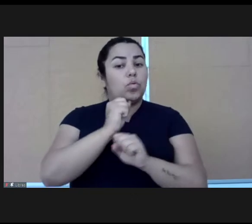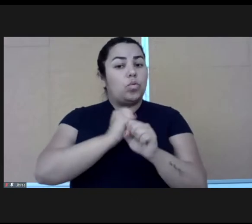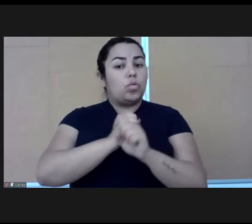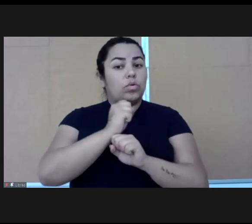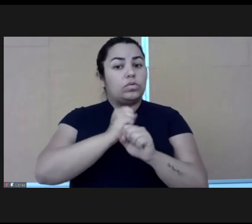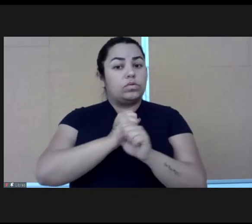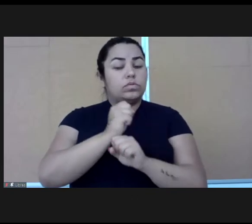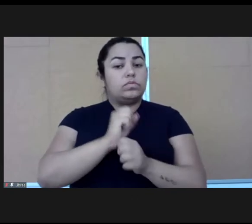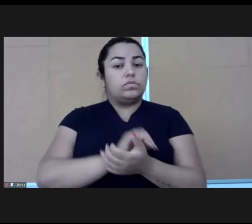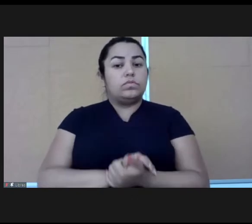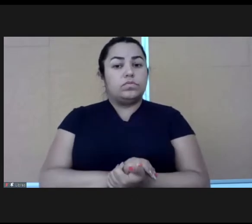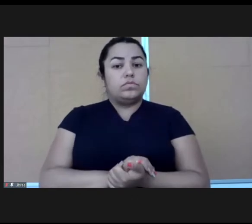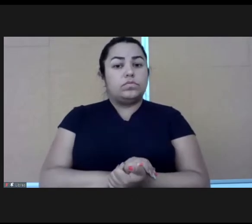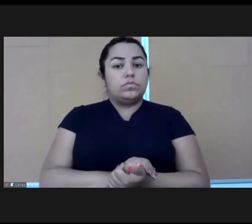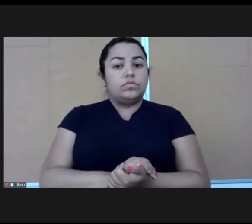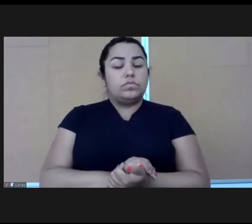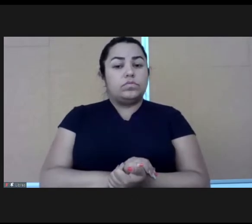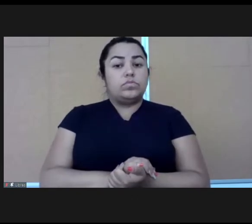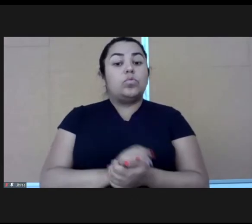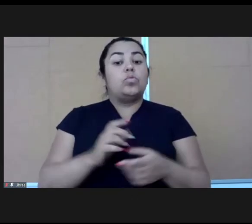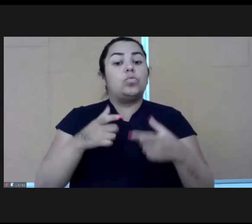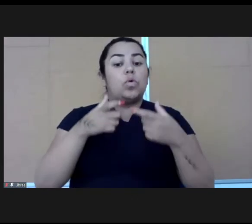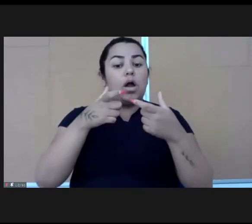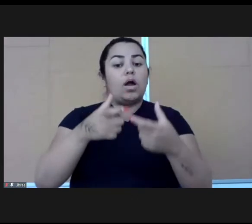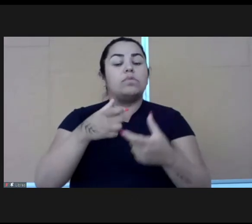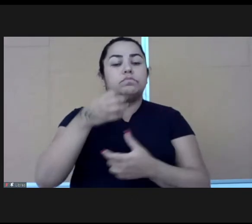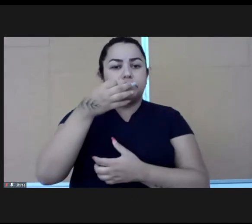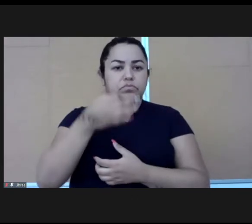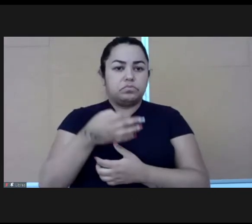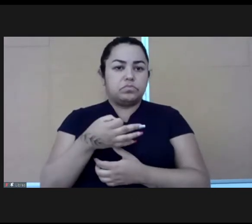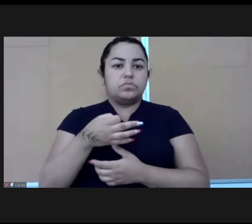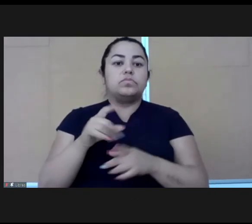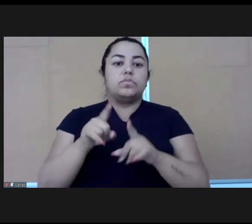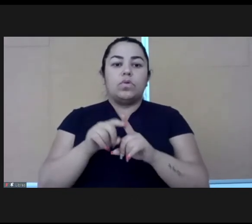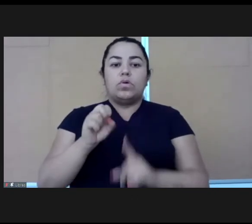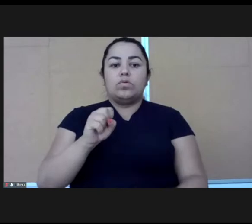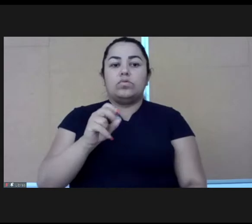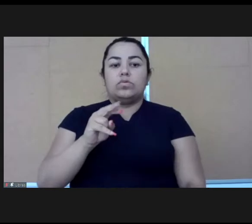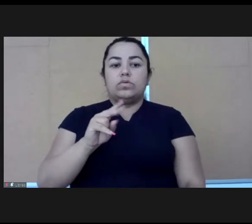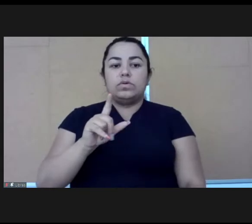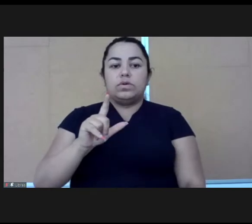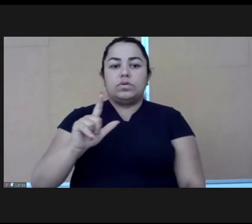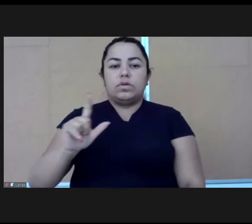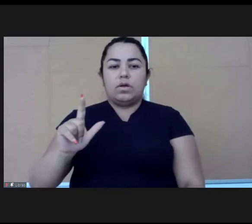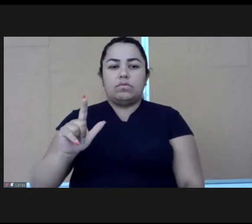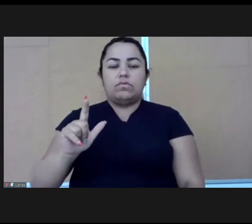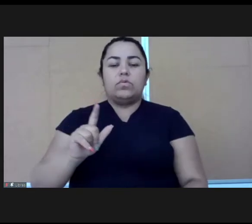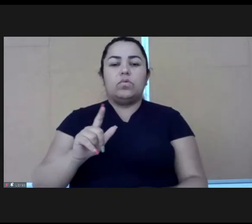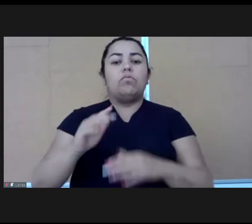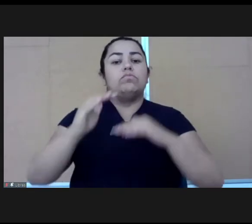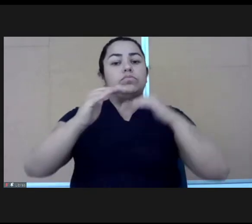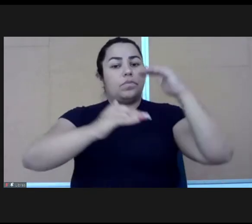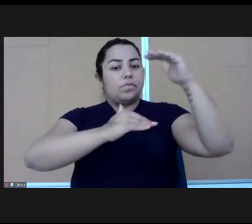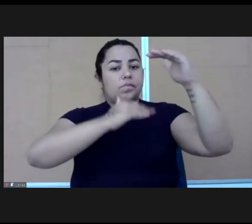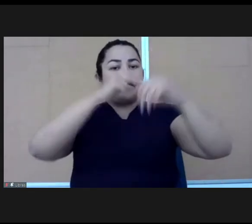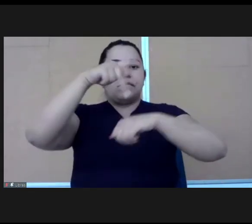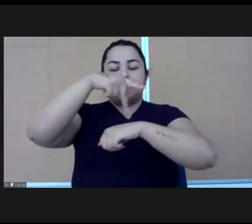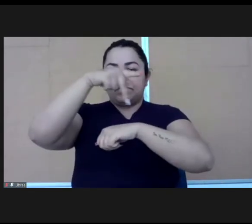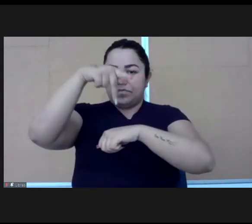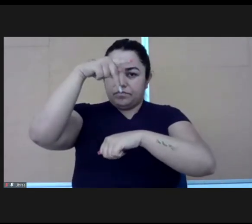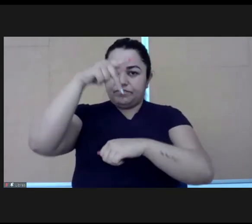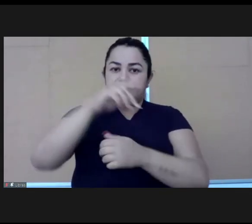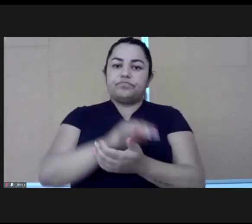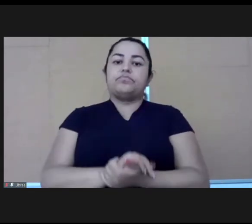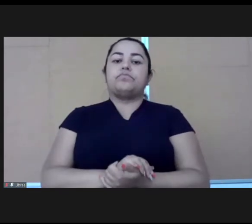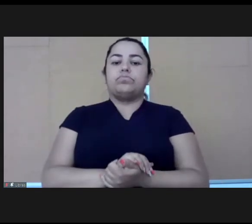spaces and growing communities and growing countries that will be able to support each